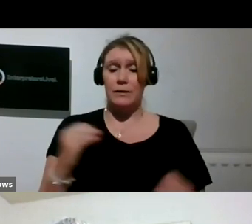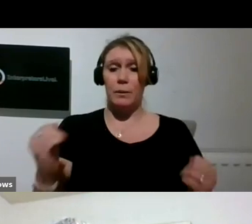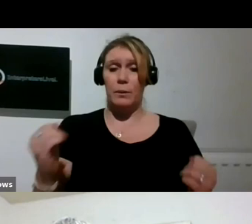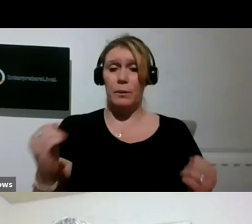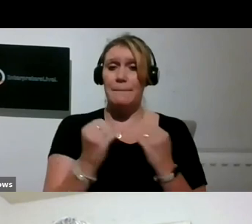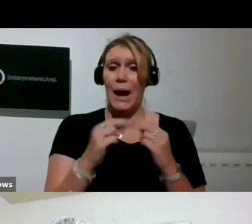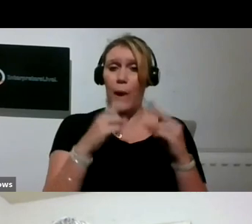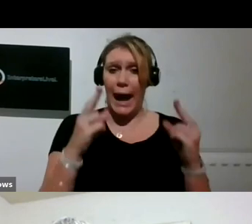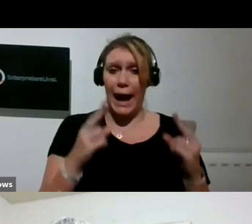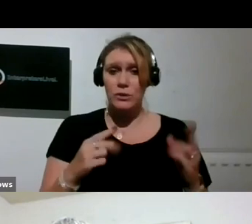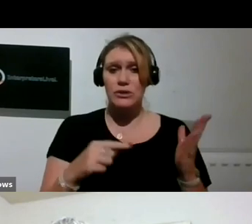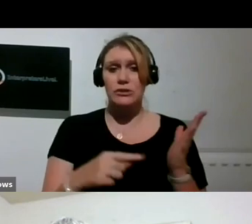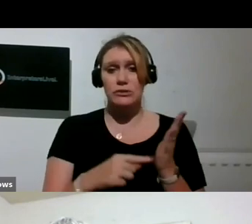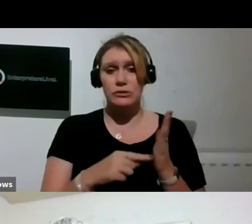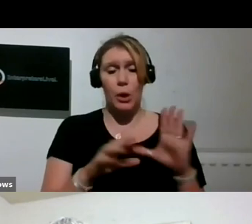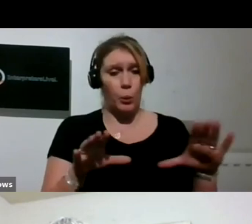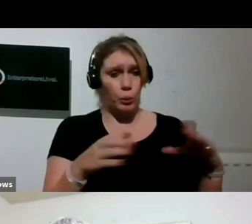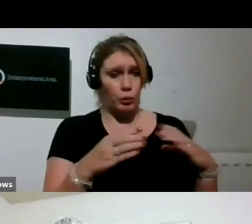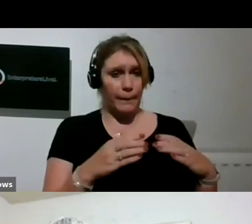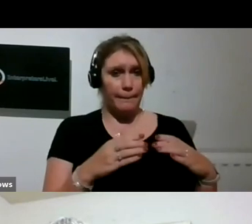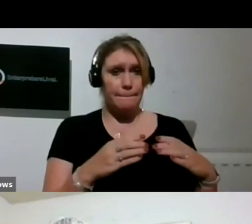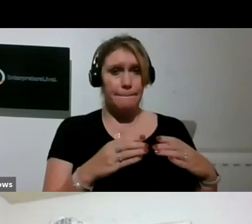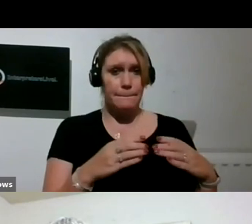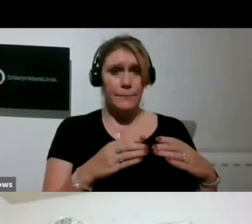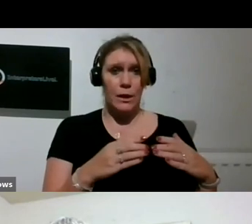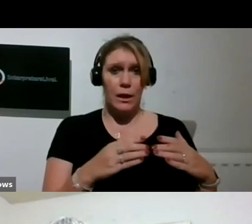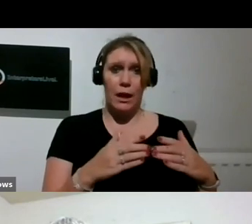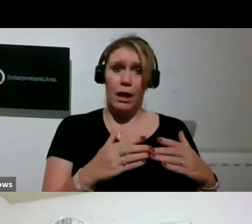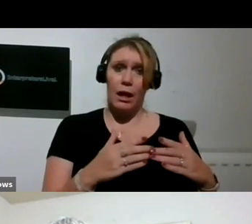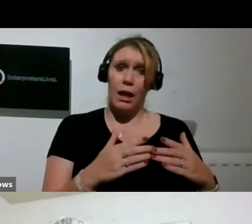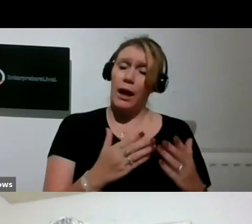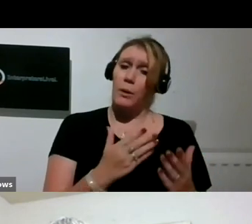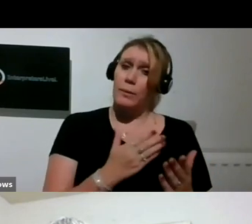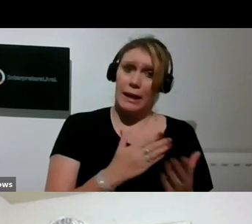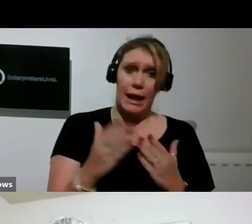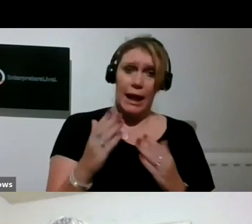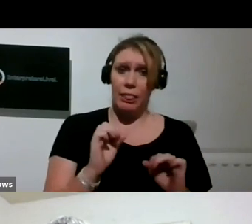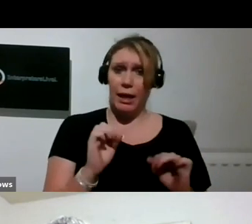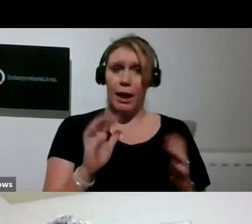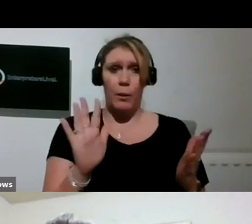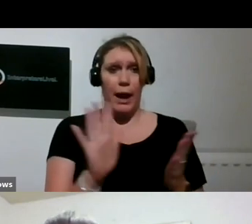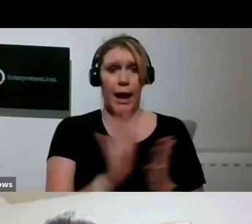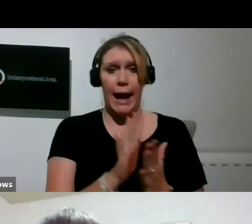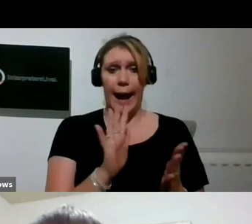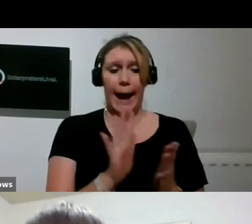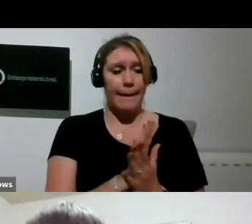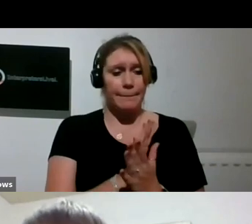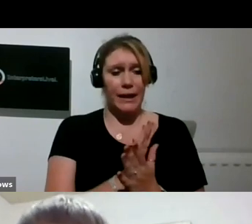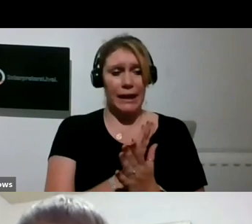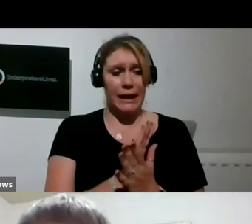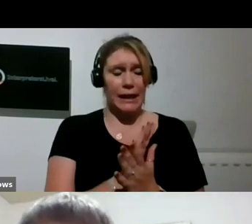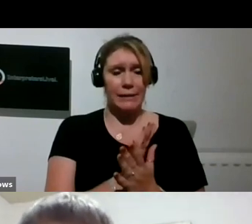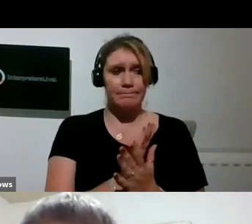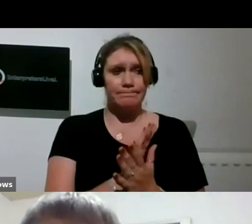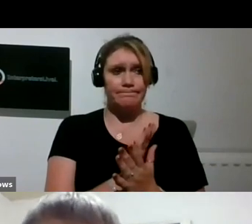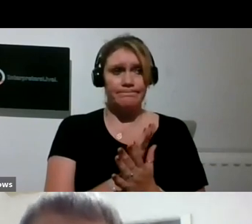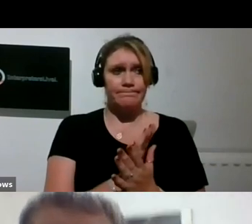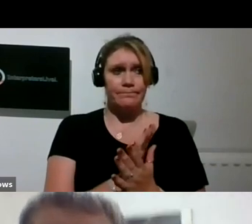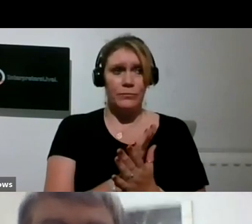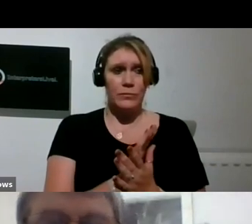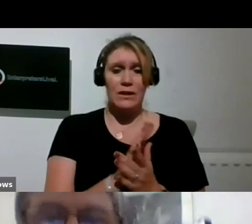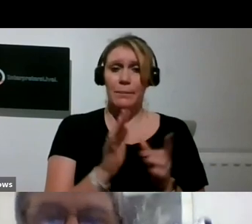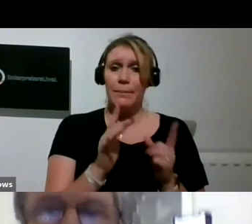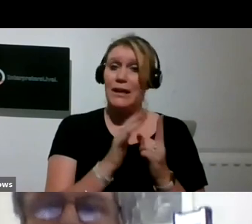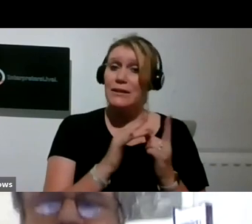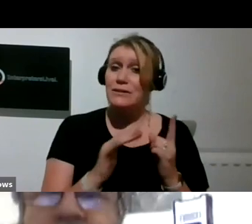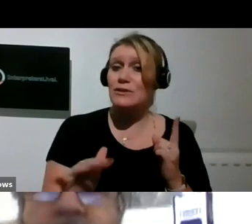and they were quite clearly very happy just to be, you know, sort of like socialising